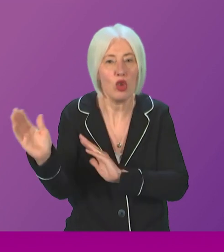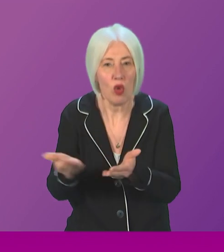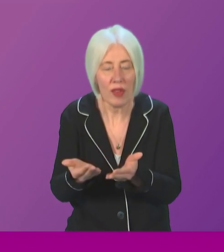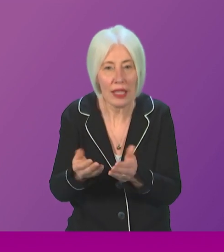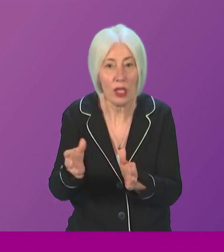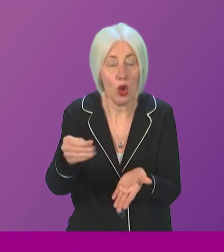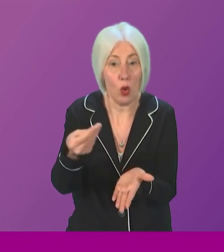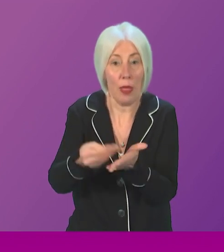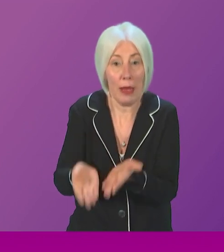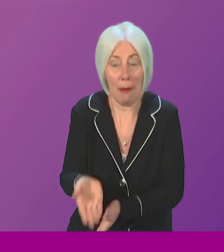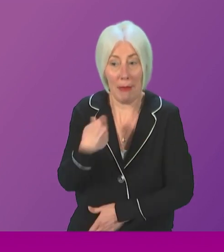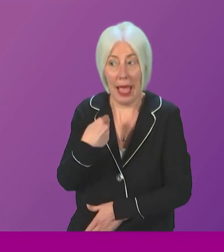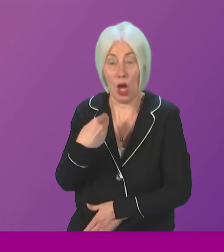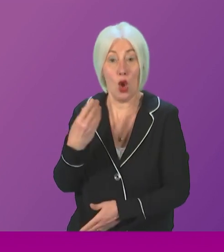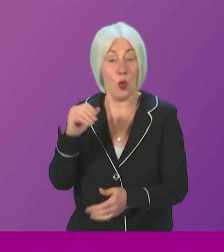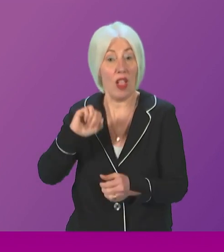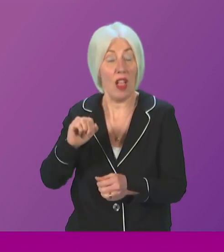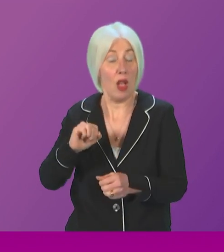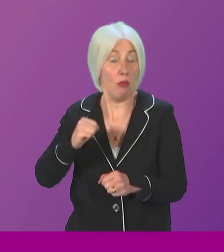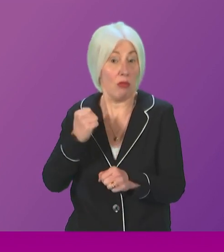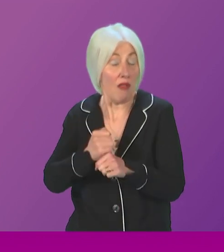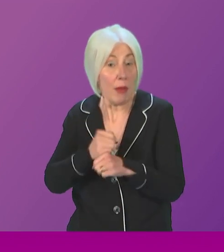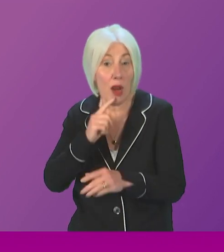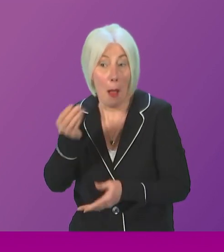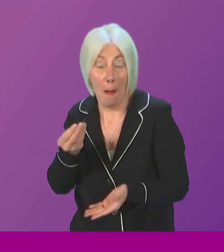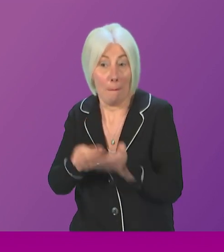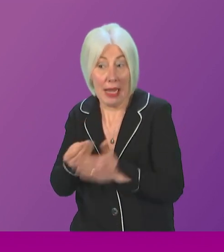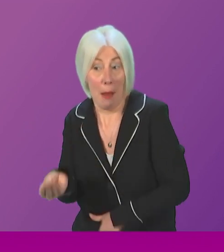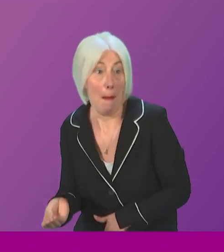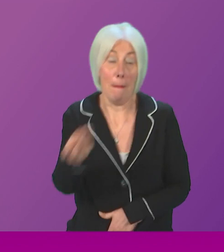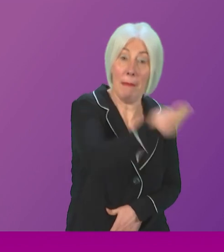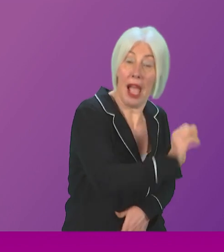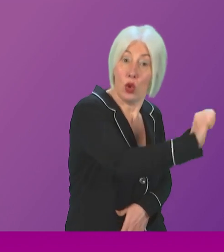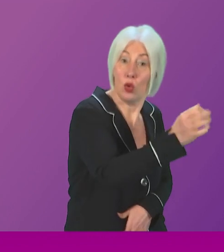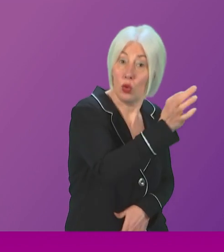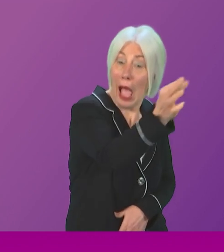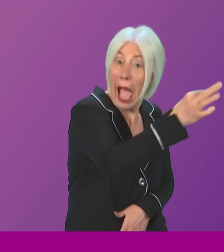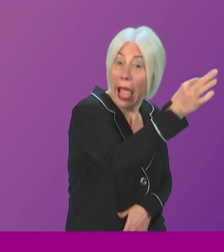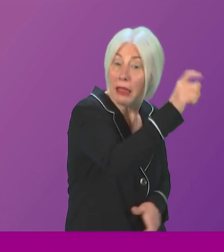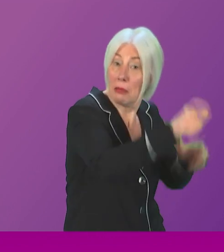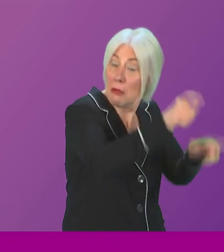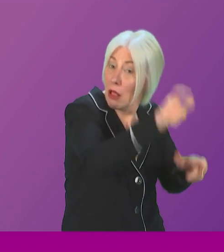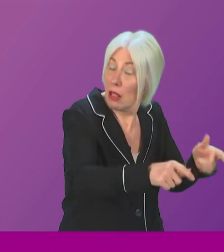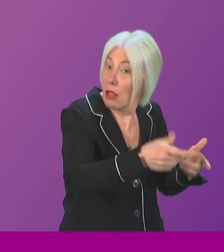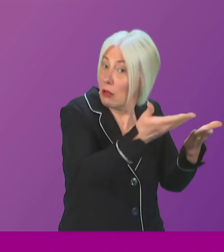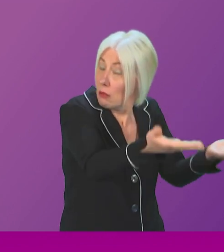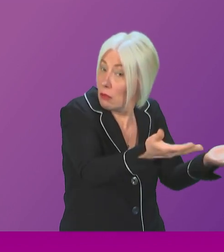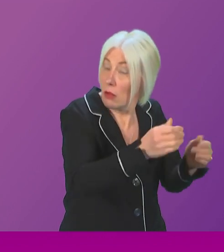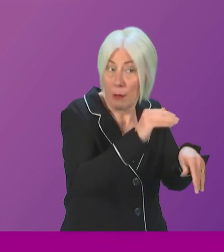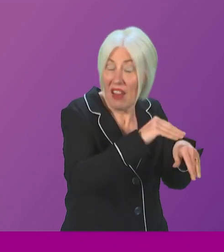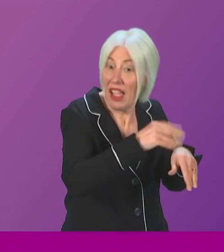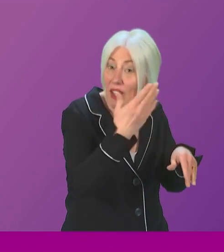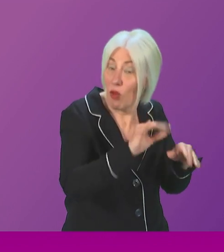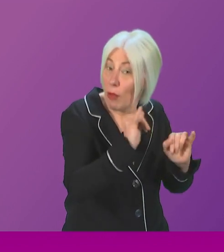commit to compensating islanders and at the very least pass on the fines that the government have collected from Kalmak to the people affected